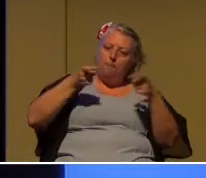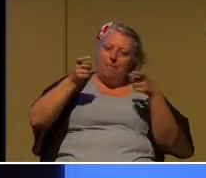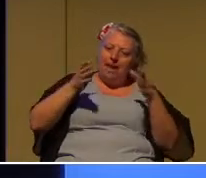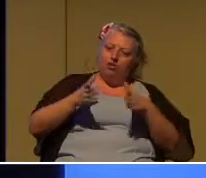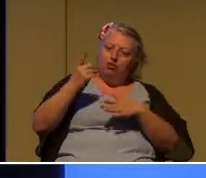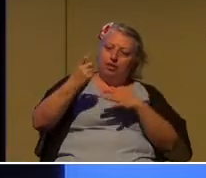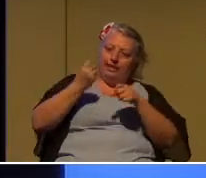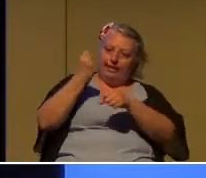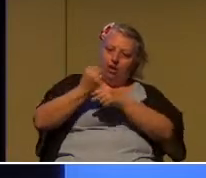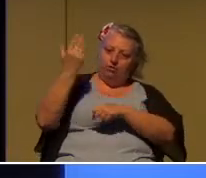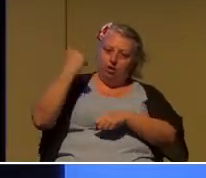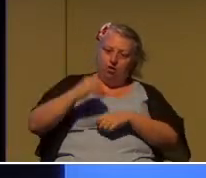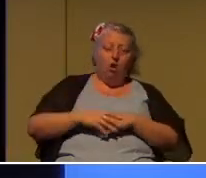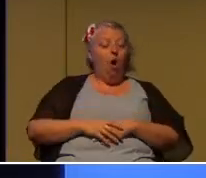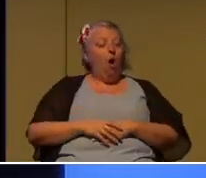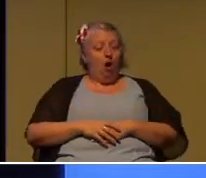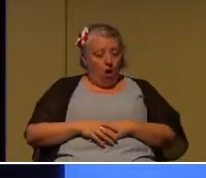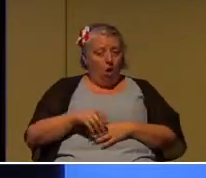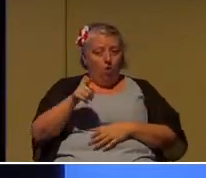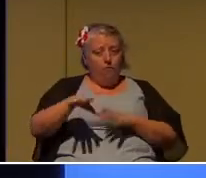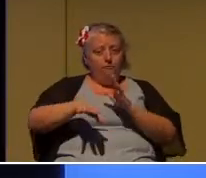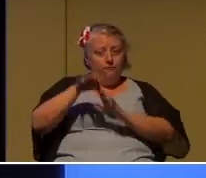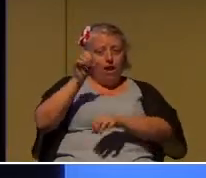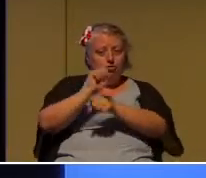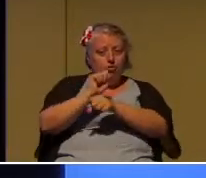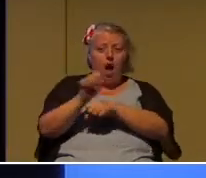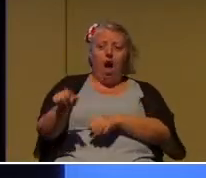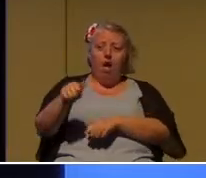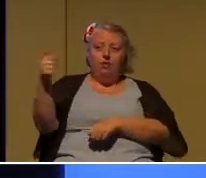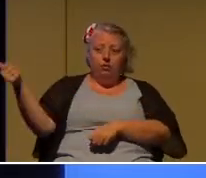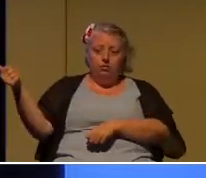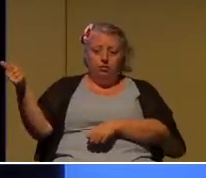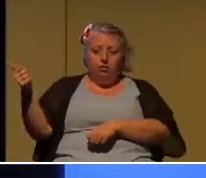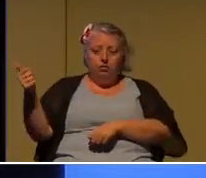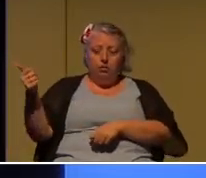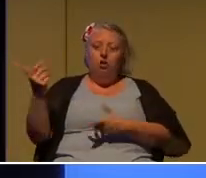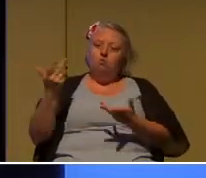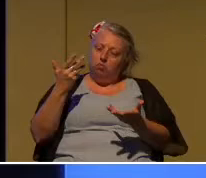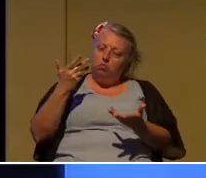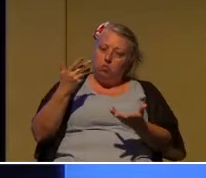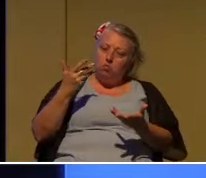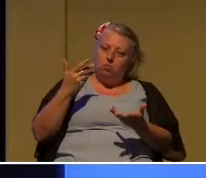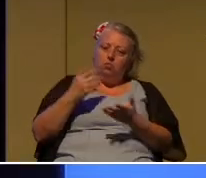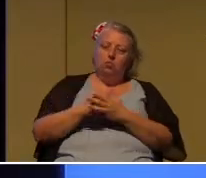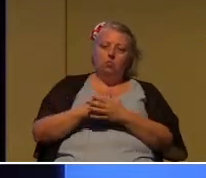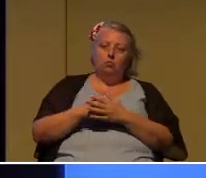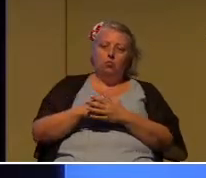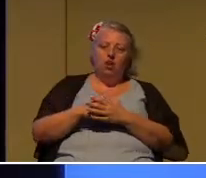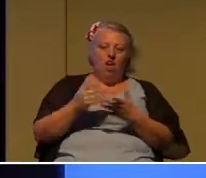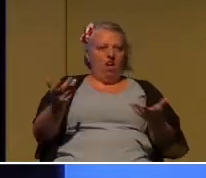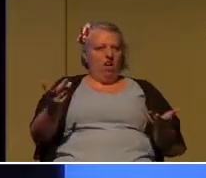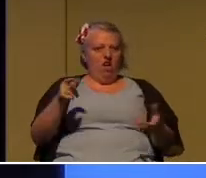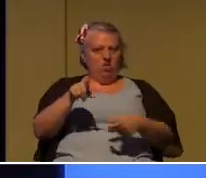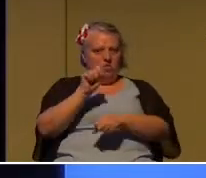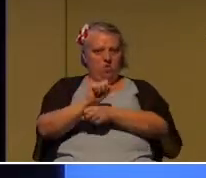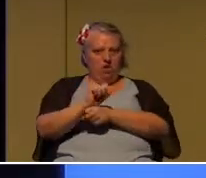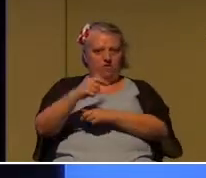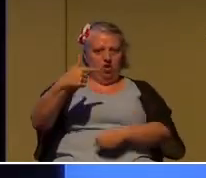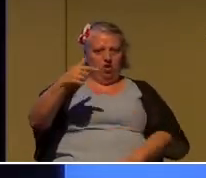Oh, you found employment elsewhere. I see Google. Wow.